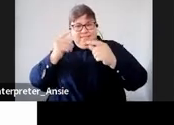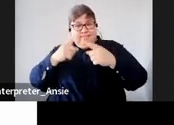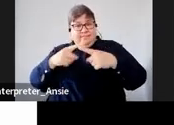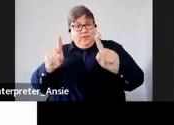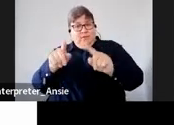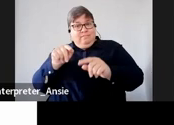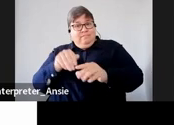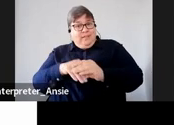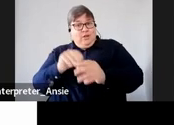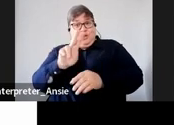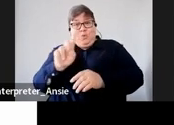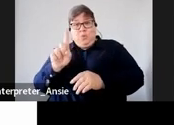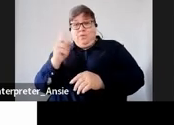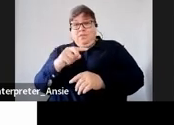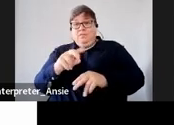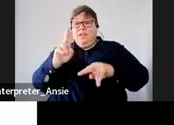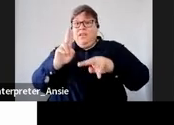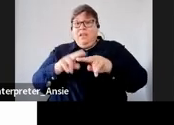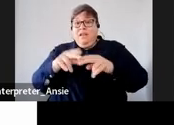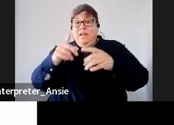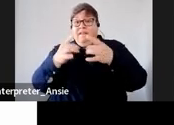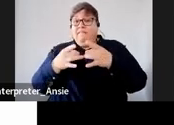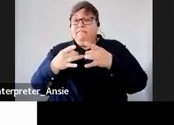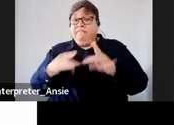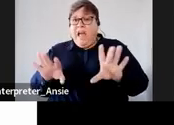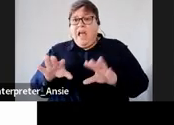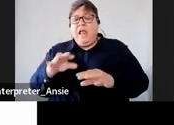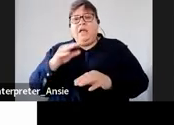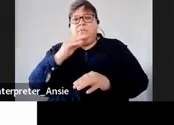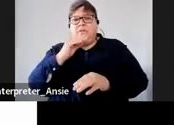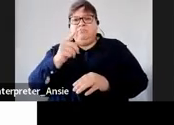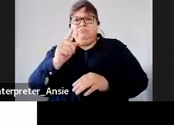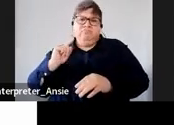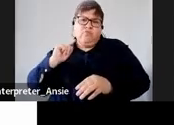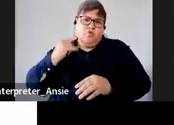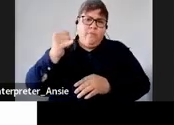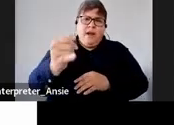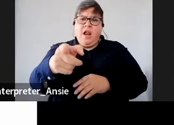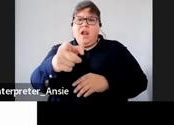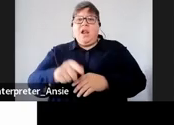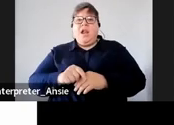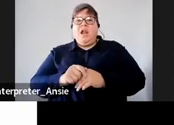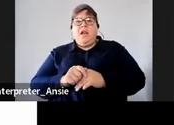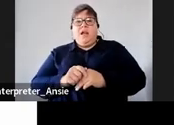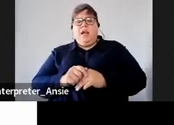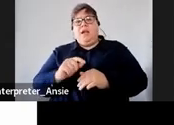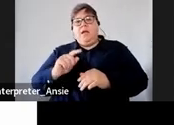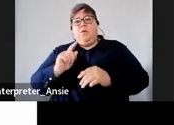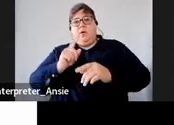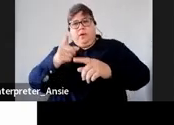failure to do that is actually a criminal offense but added to that we are also able to impose penalties